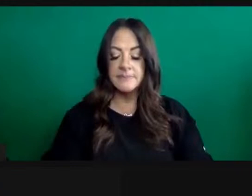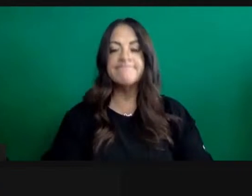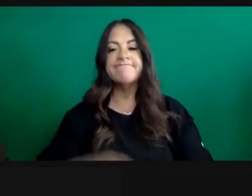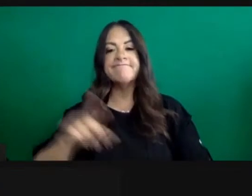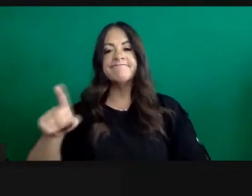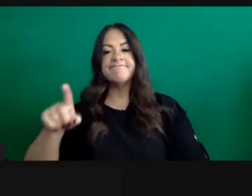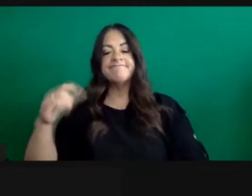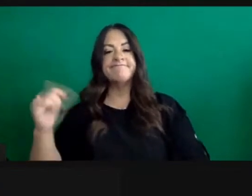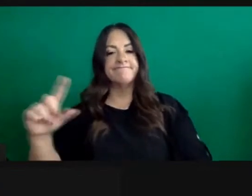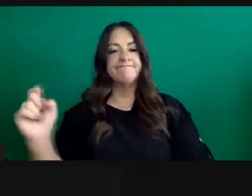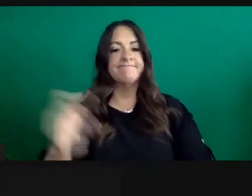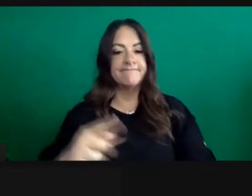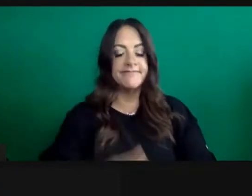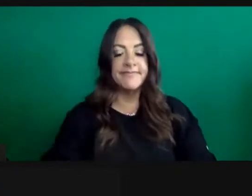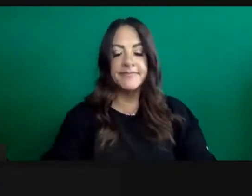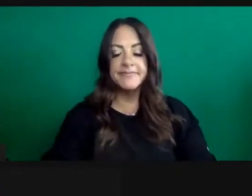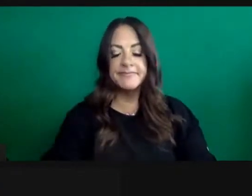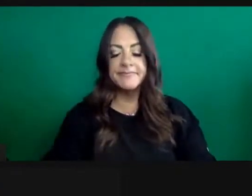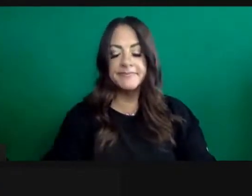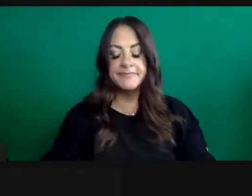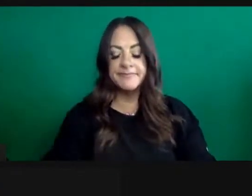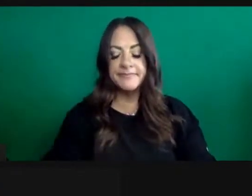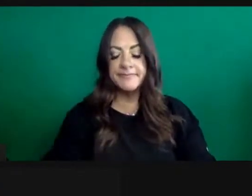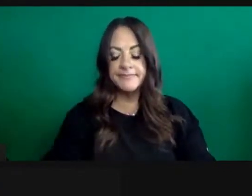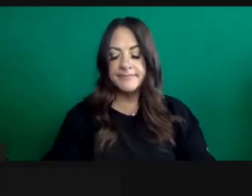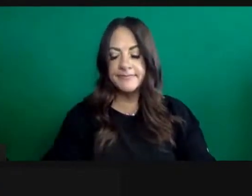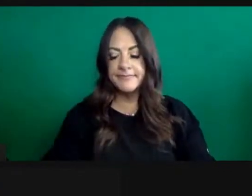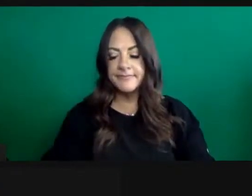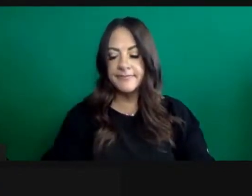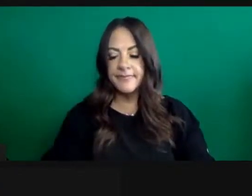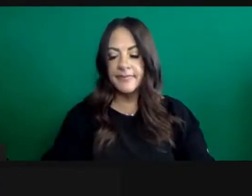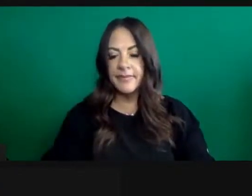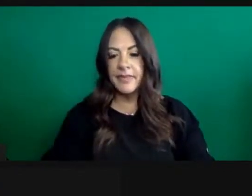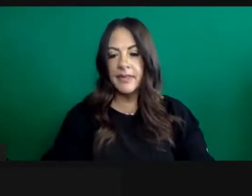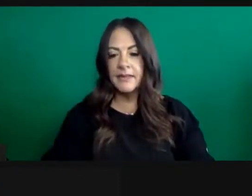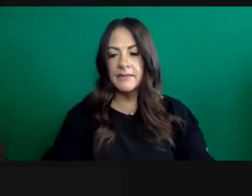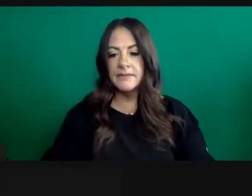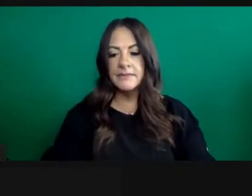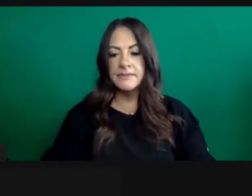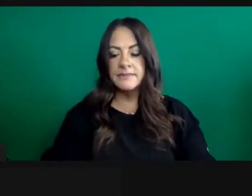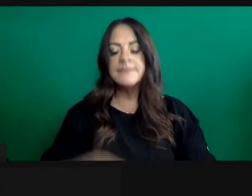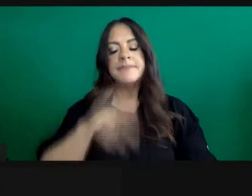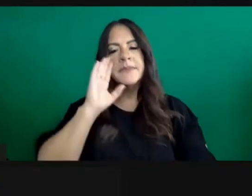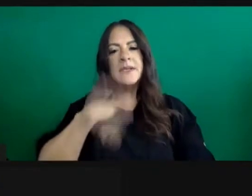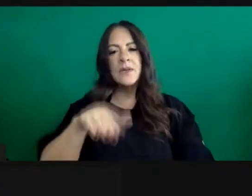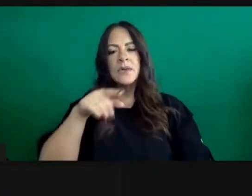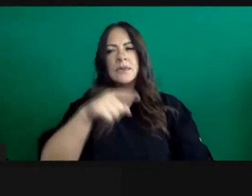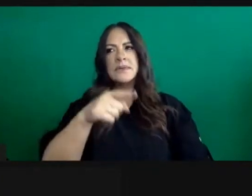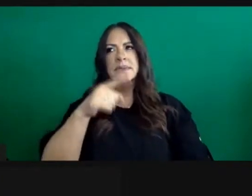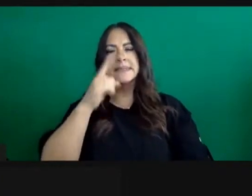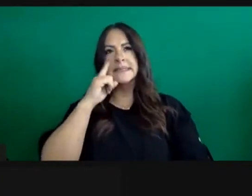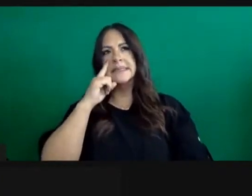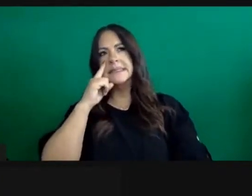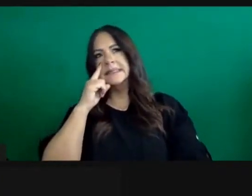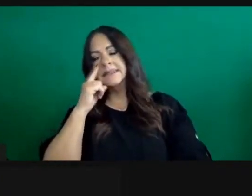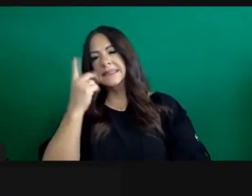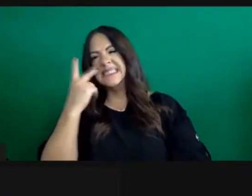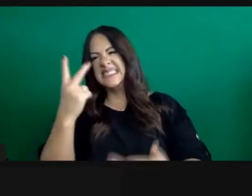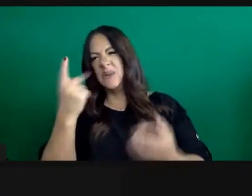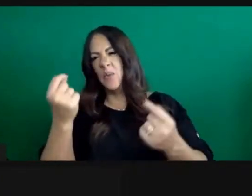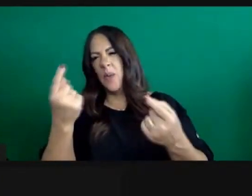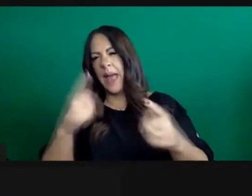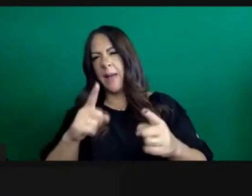Thank you. You know, on the point of what we're going be seeing in a couple of weeks, given what we know about